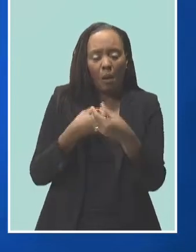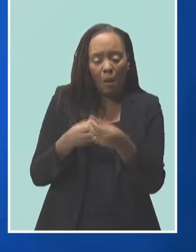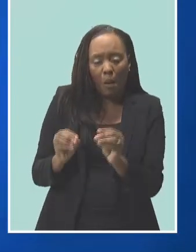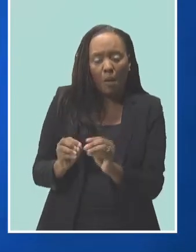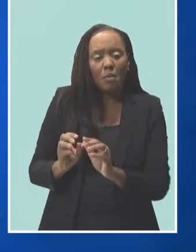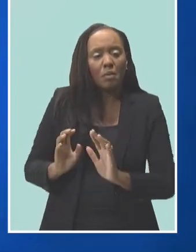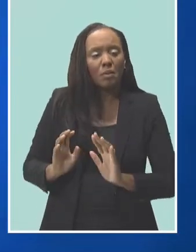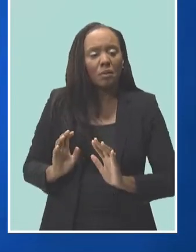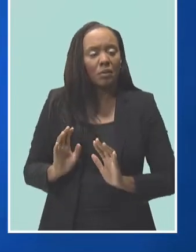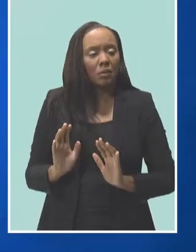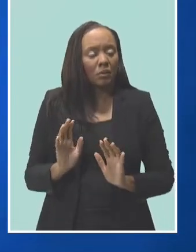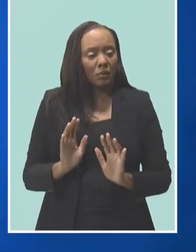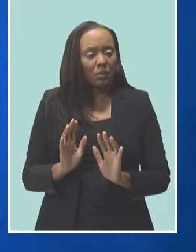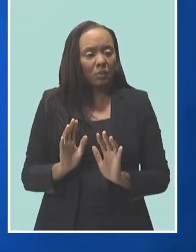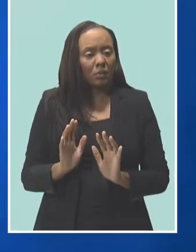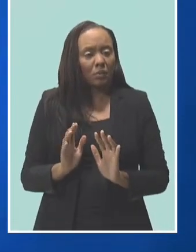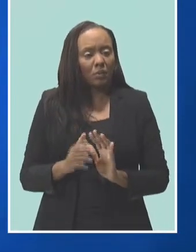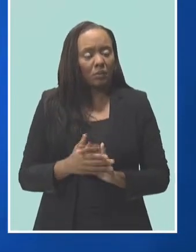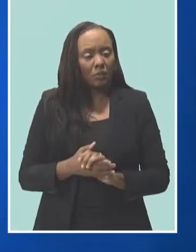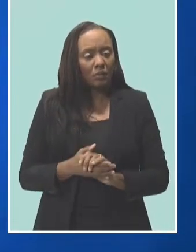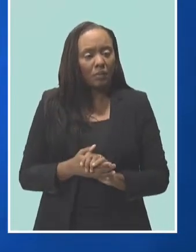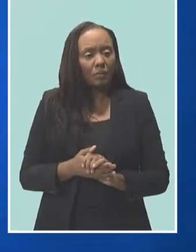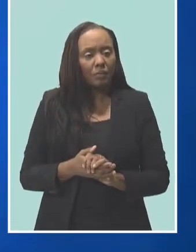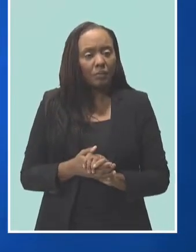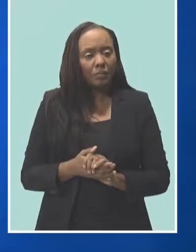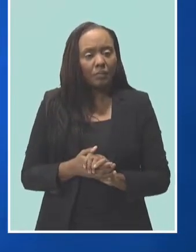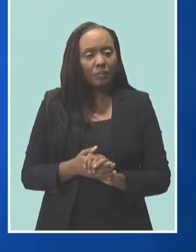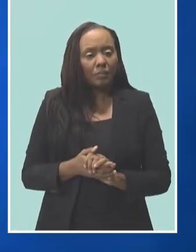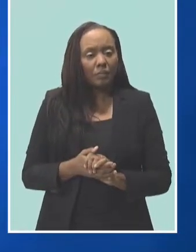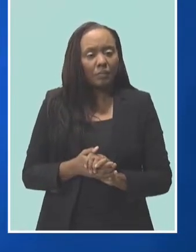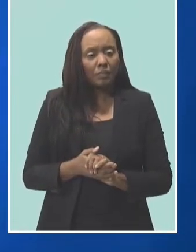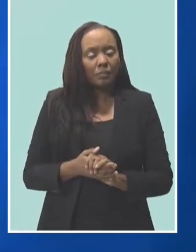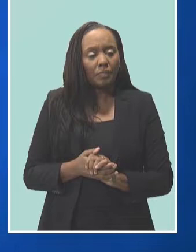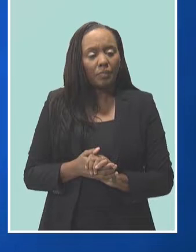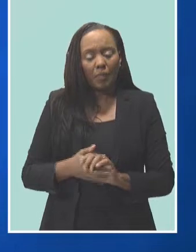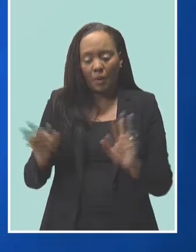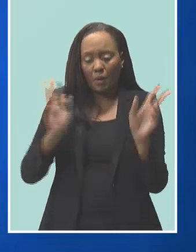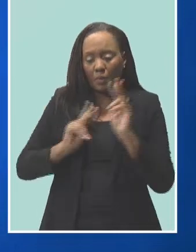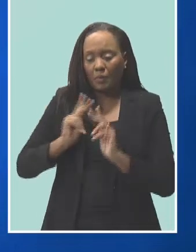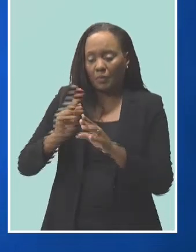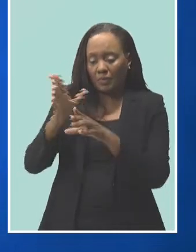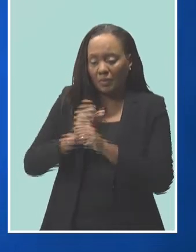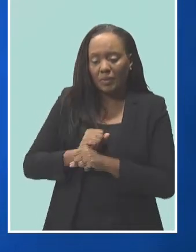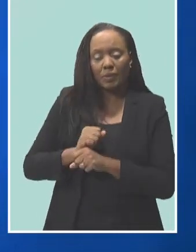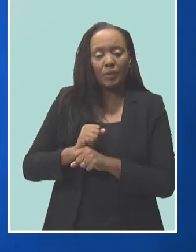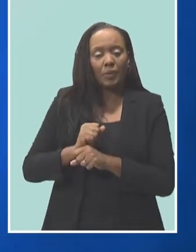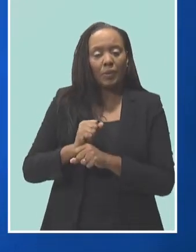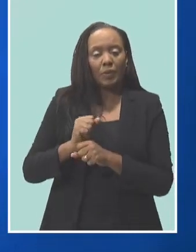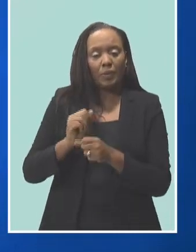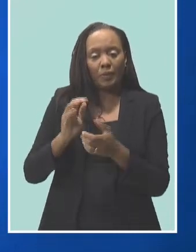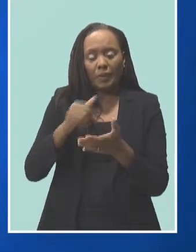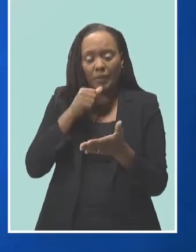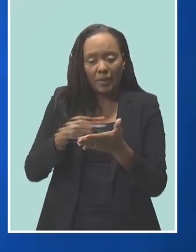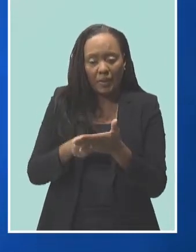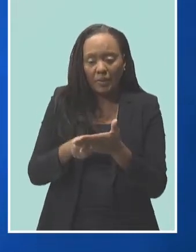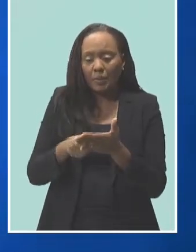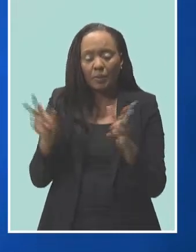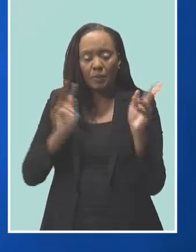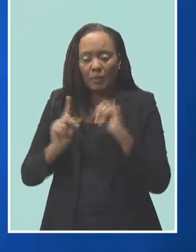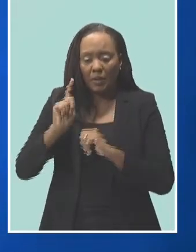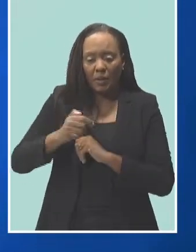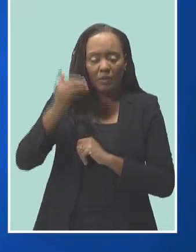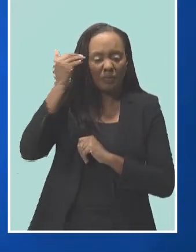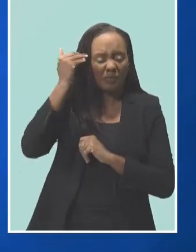That there has been circulated, a draft has been circulated to membership to make sure that people are prepared and trained their